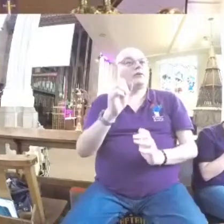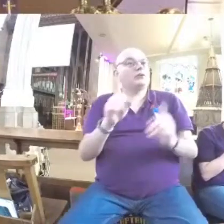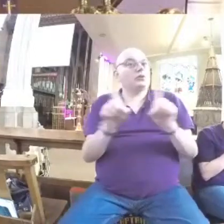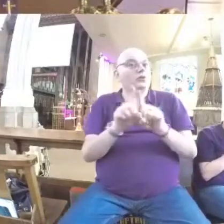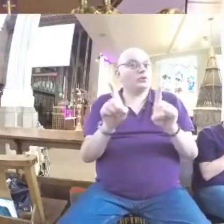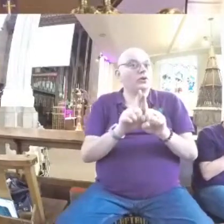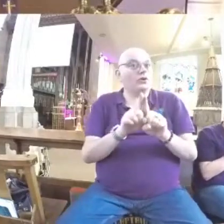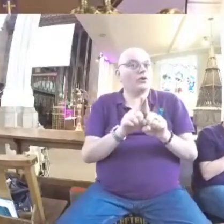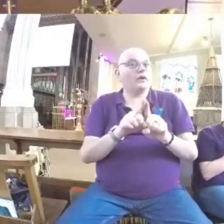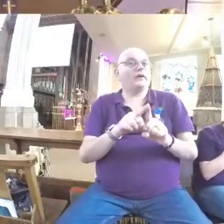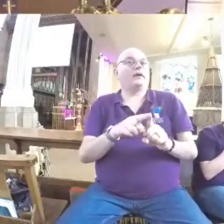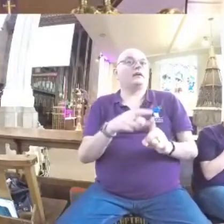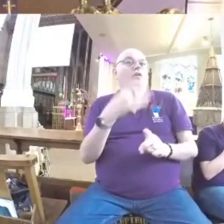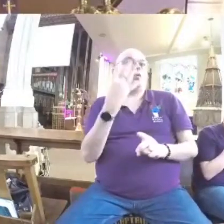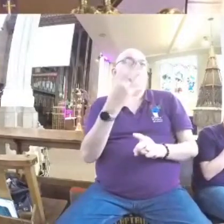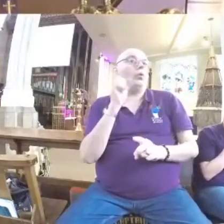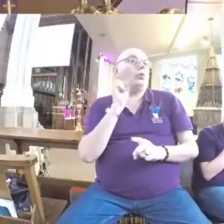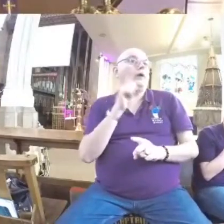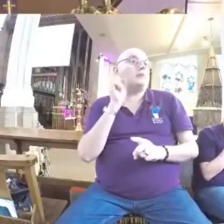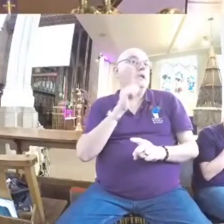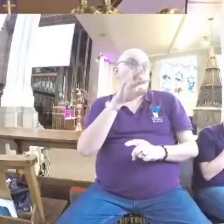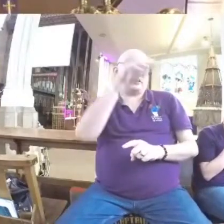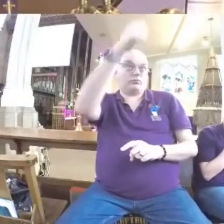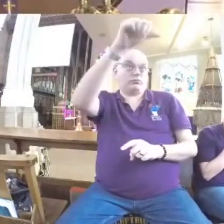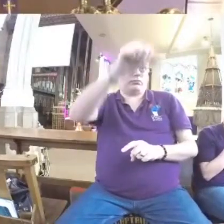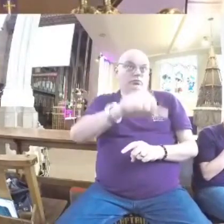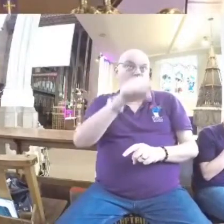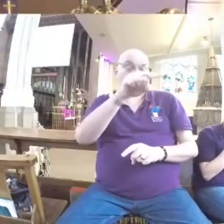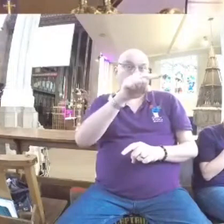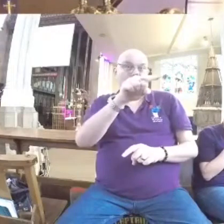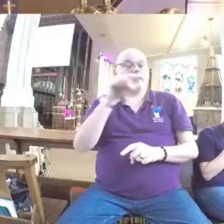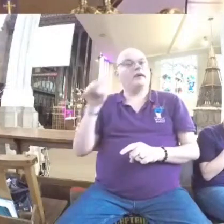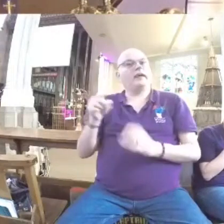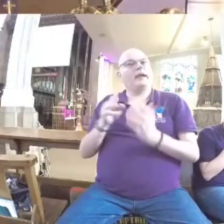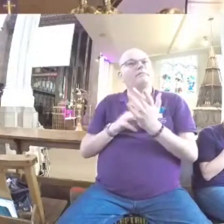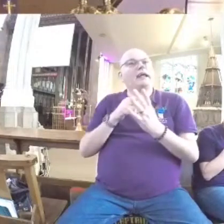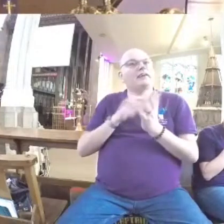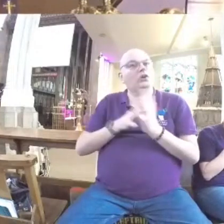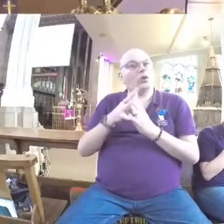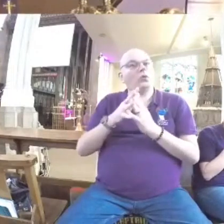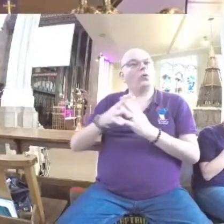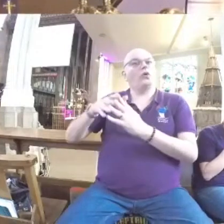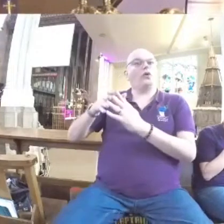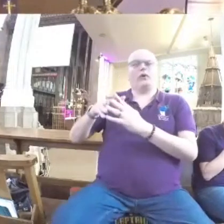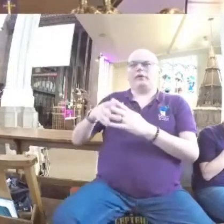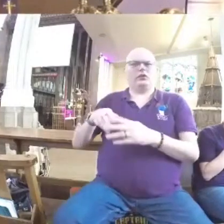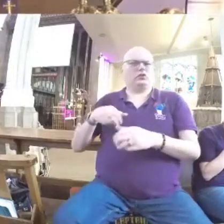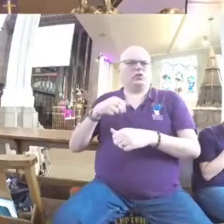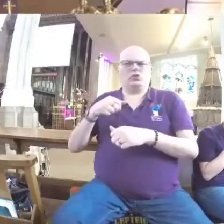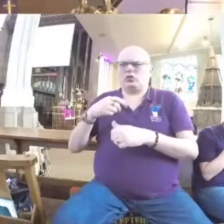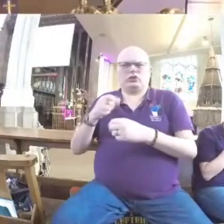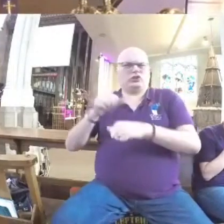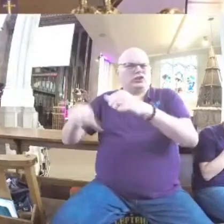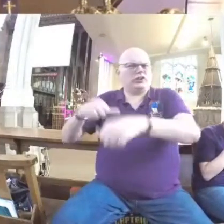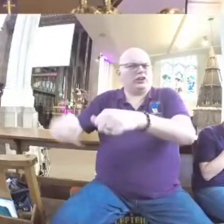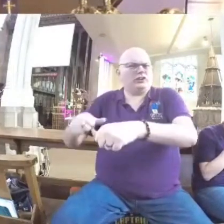list includes four women of the Bible. In Matthew's Jewish world, genealogies typically mentioned only men. Even